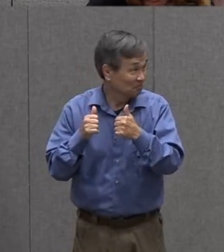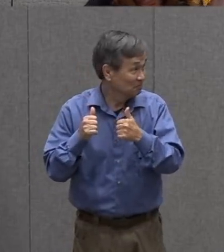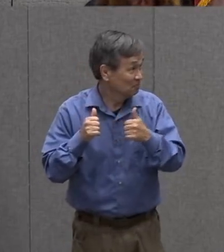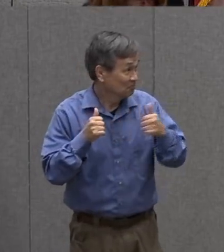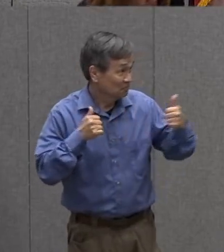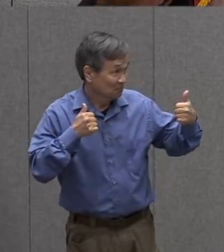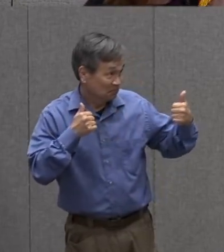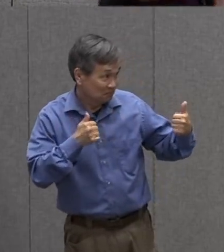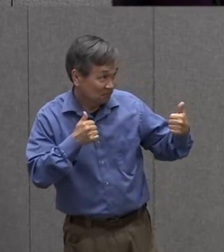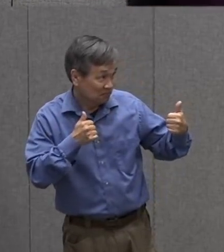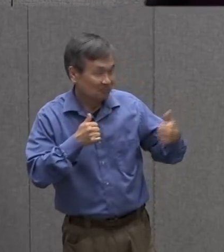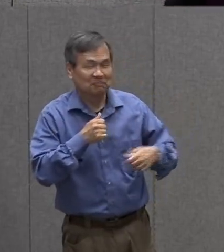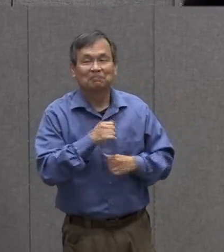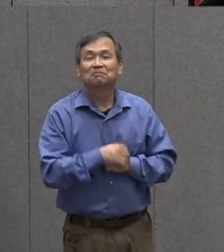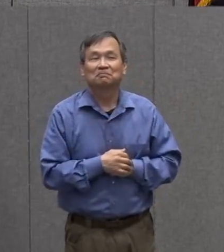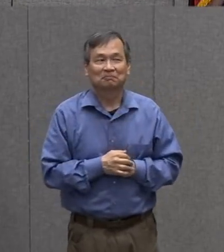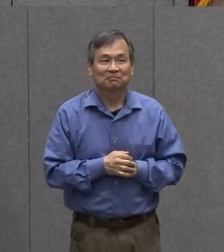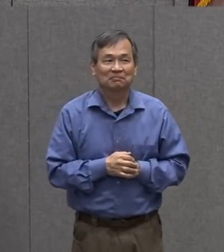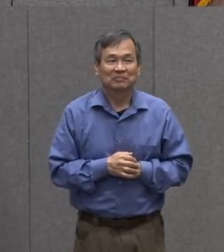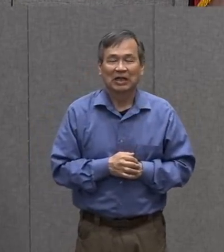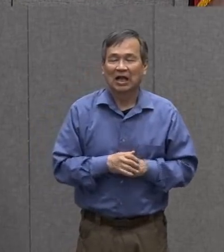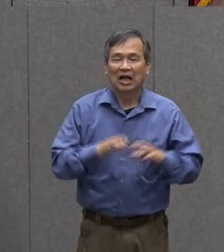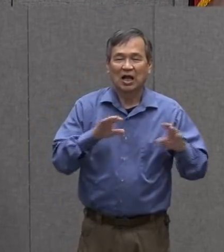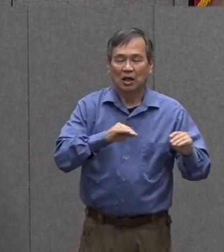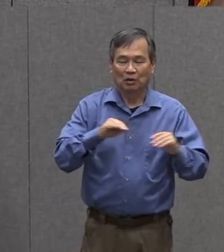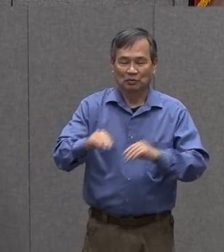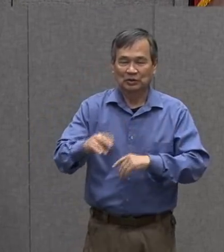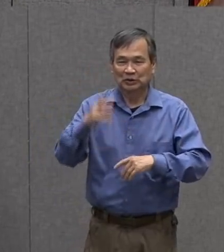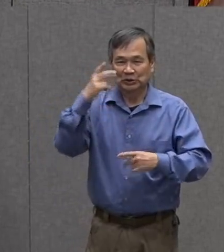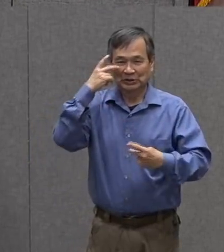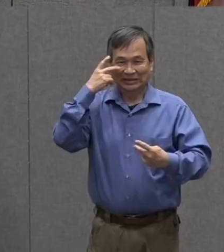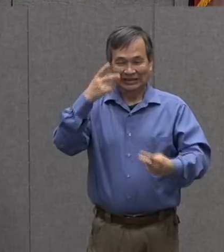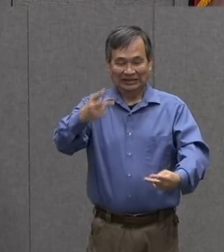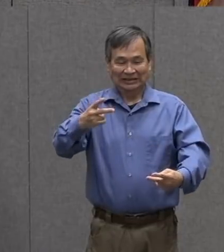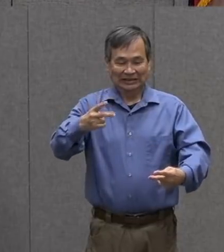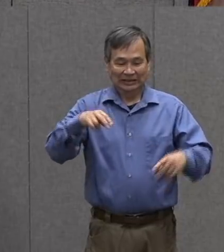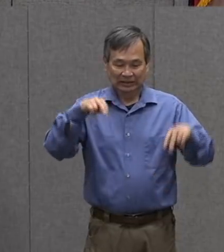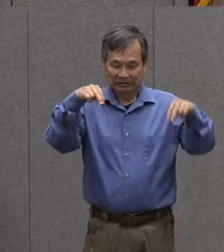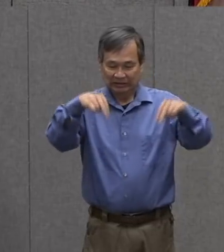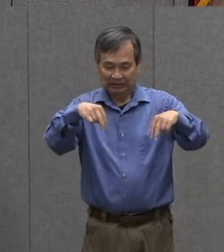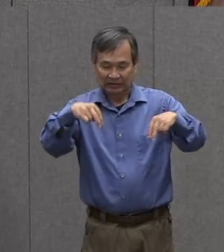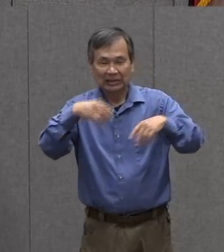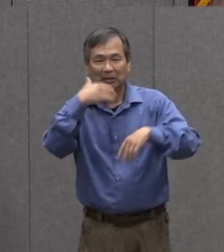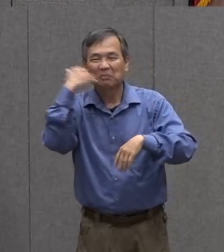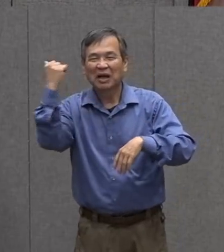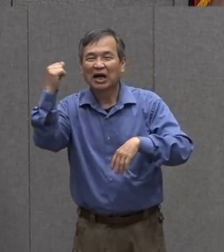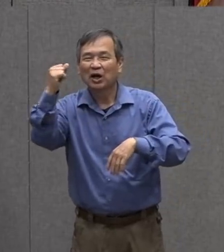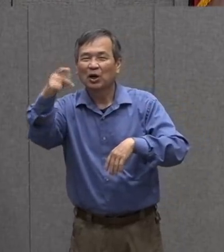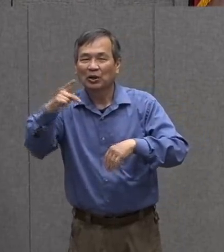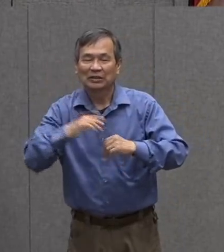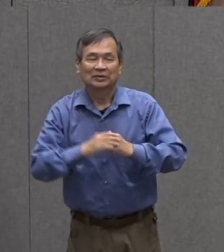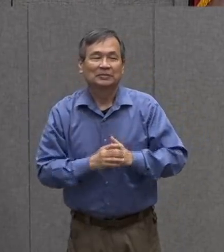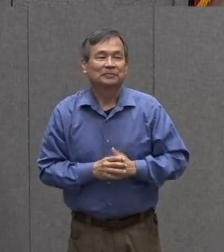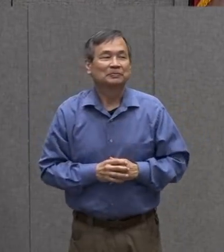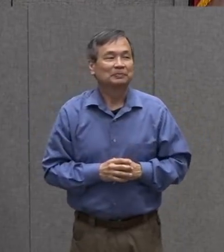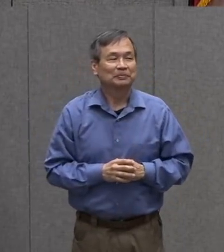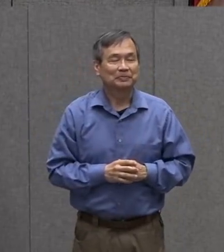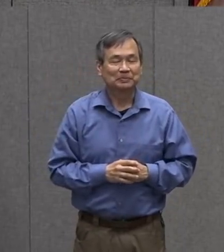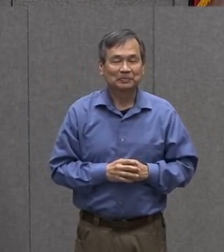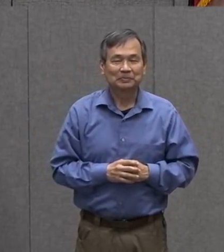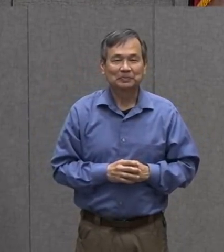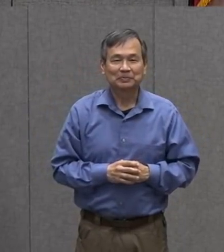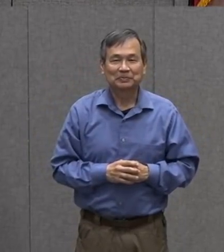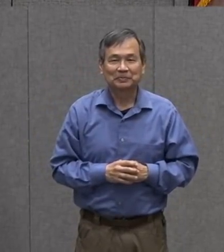basket so you can see if we can take a closer look at this as we're working that'd be